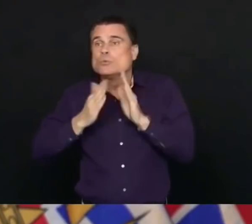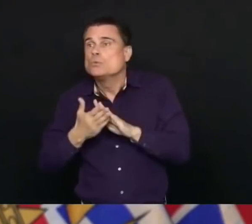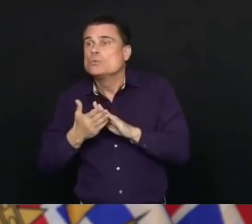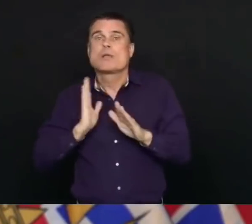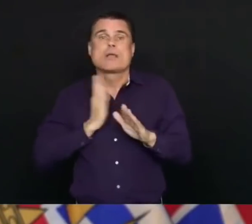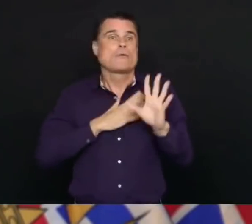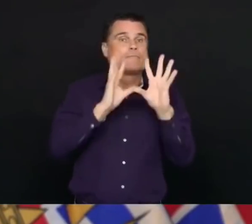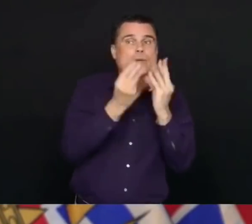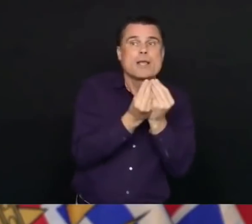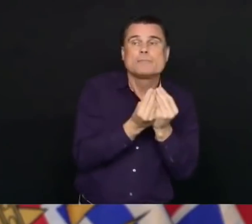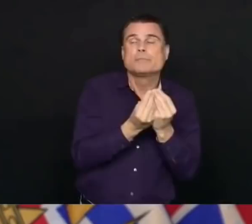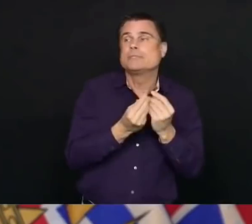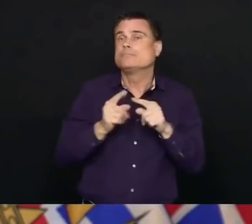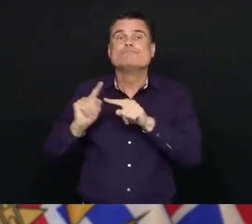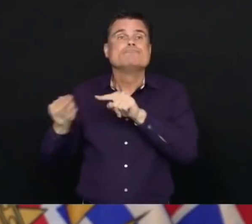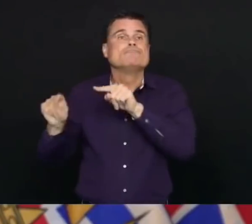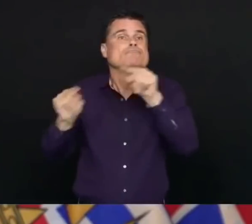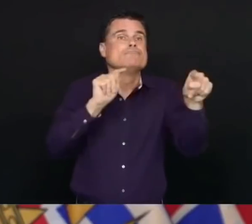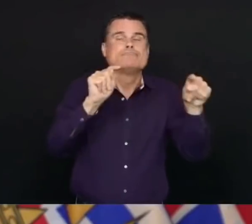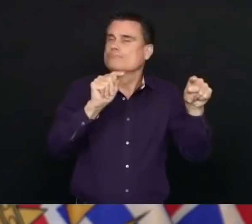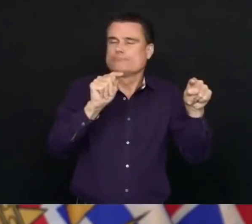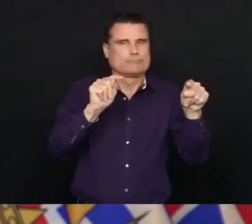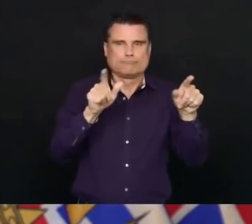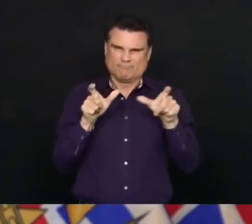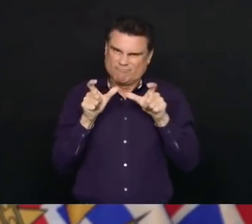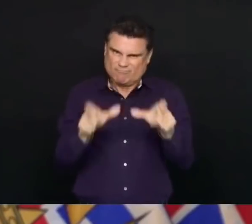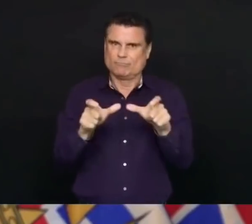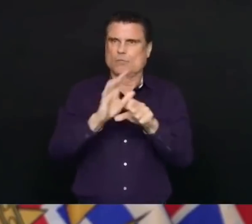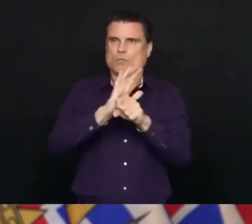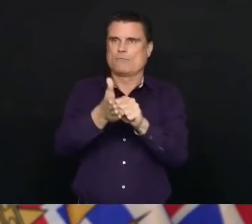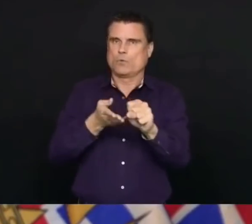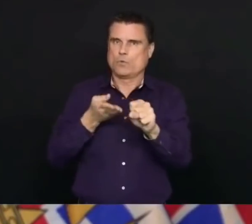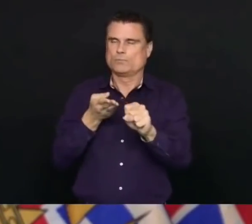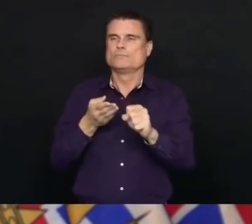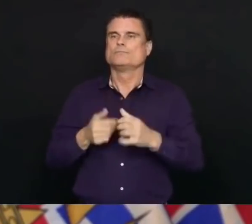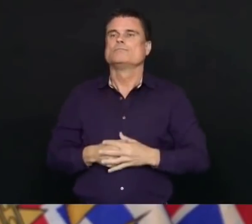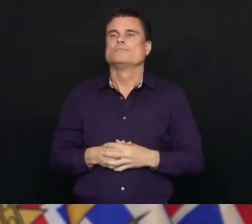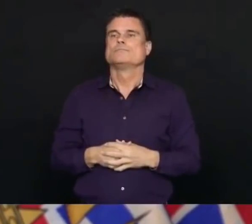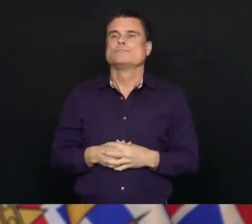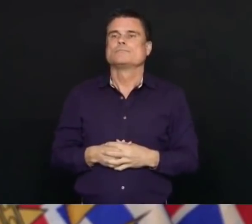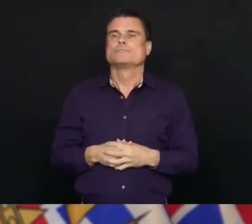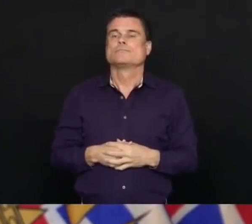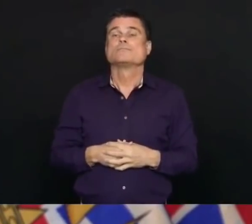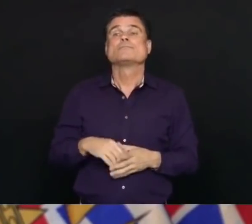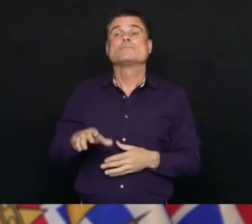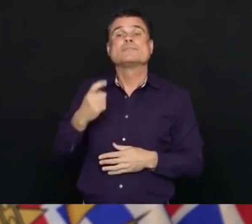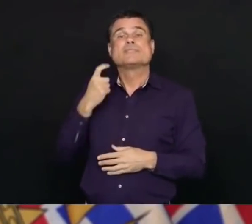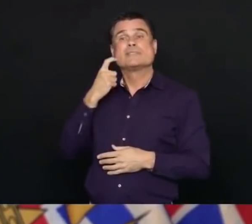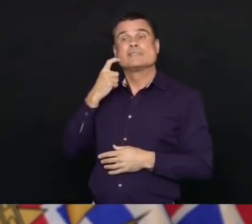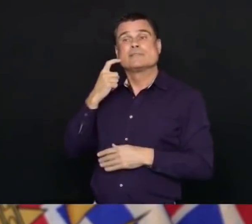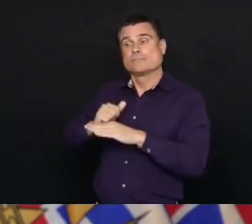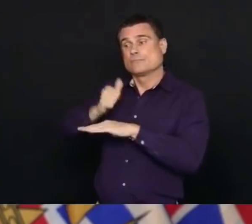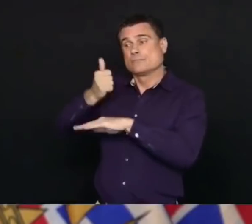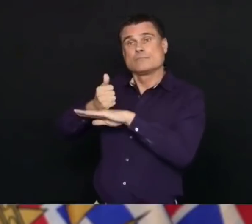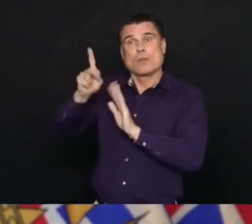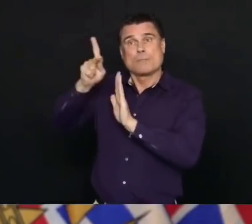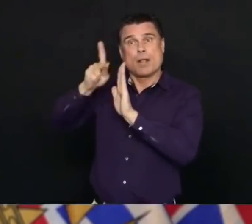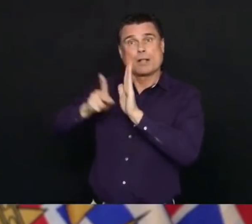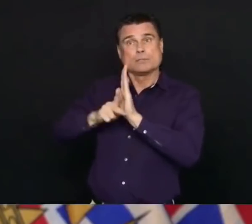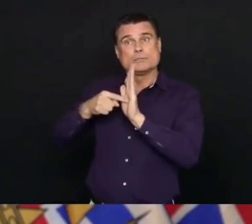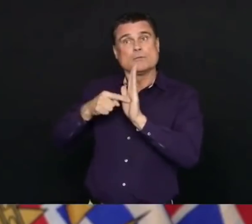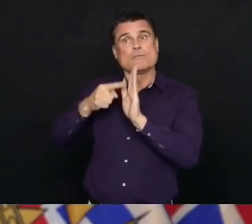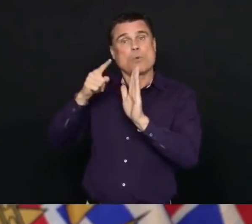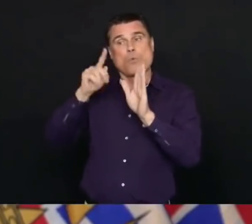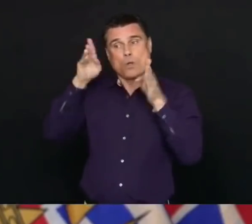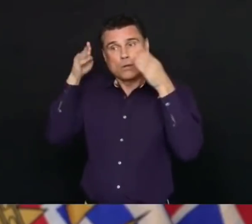that. And this is another step in long-term care that we know will make a difference. Taking care of our frontline healthcare workers so